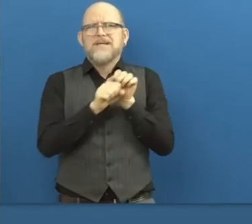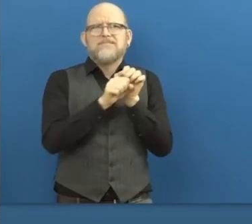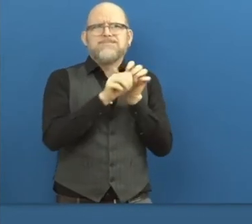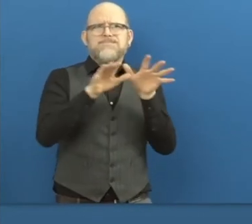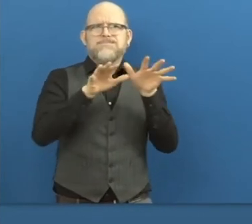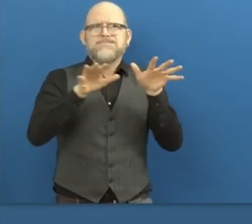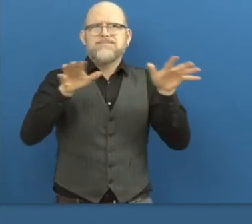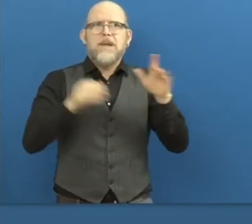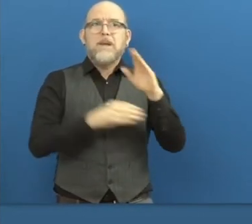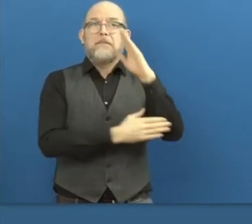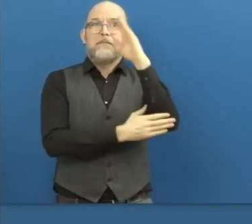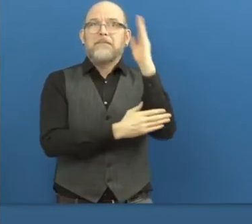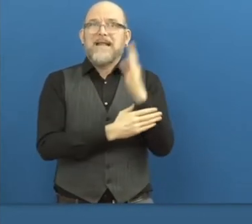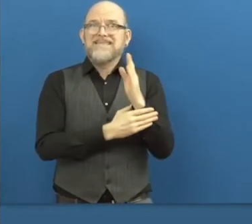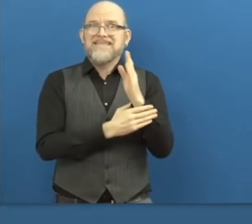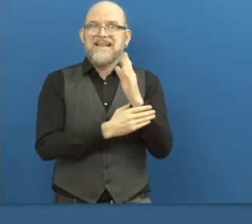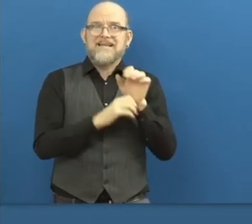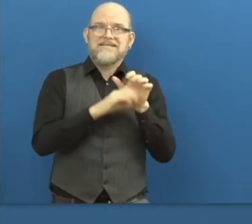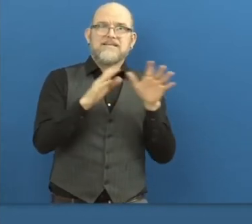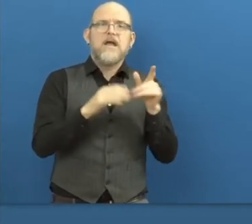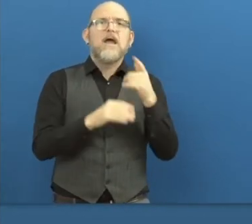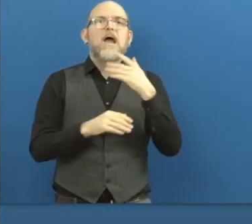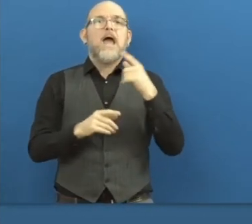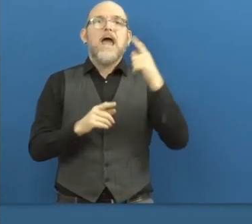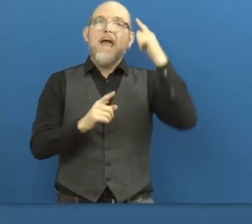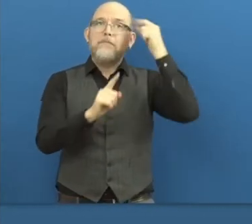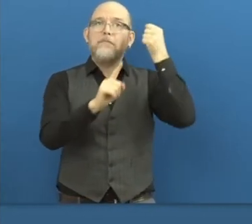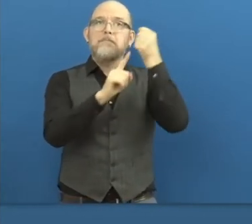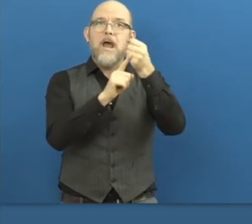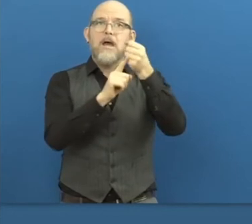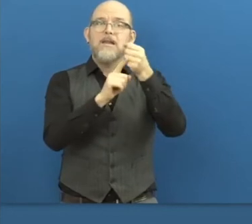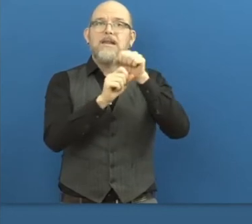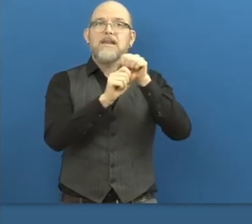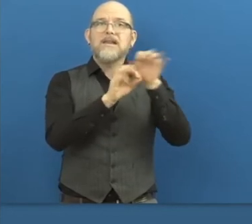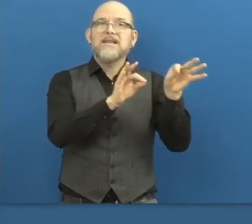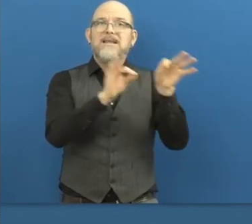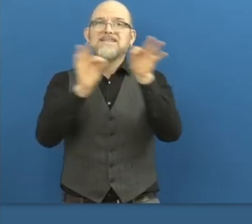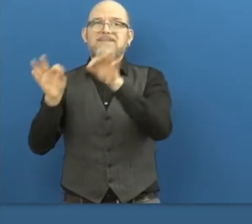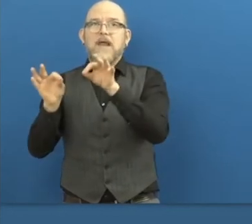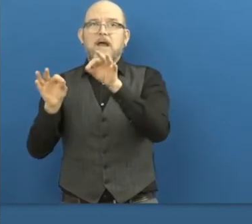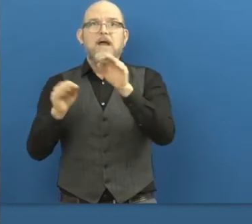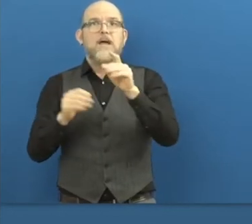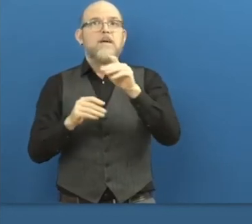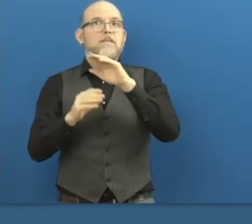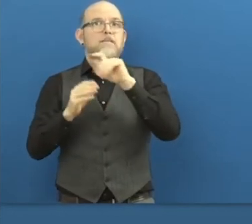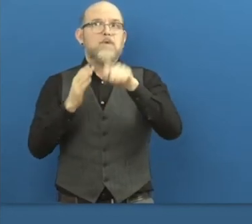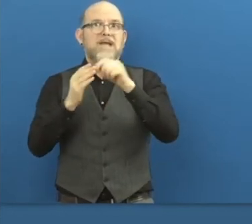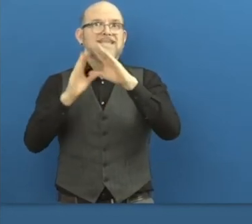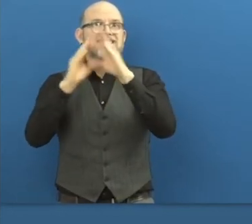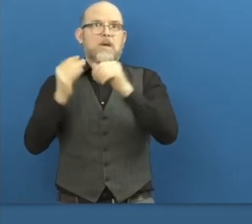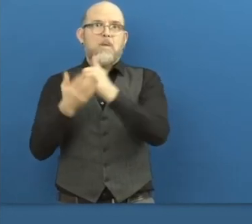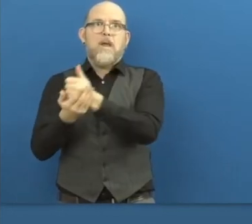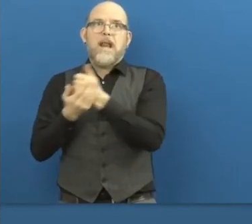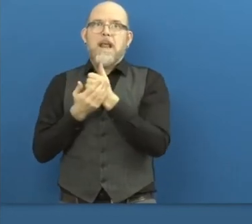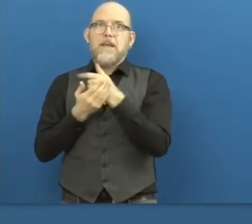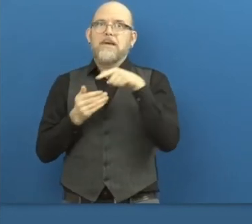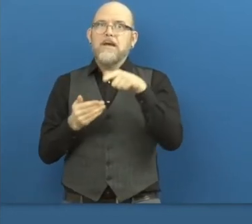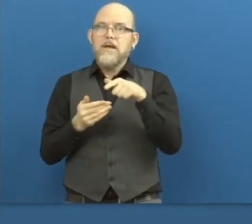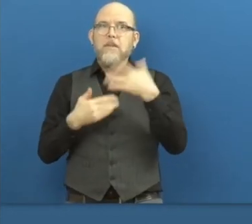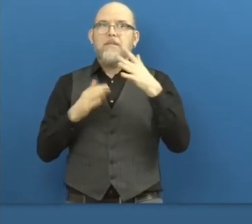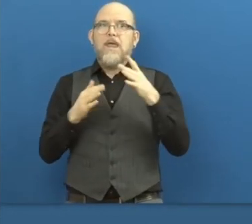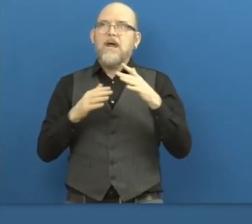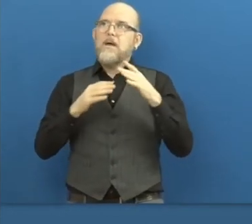transfer program of the zero project that has been helping us to take our work outside of Brazil